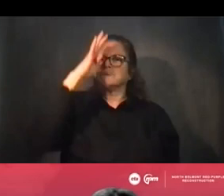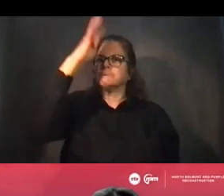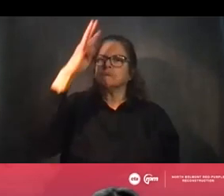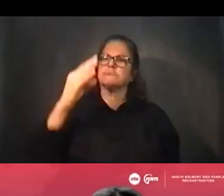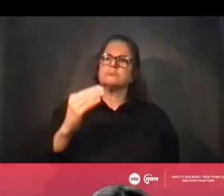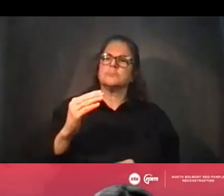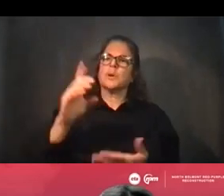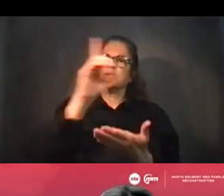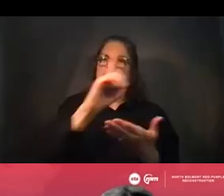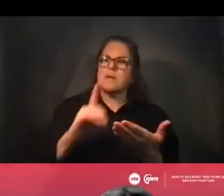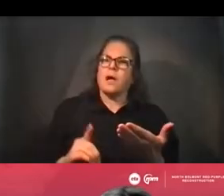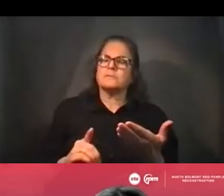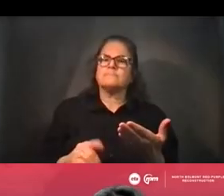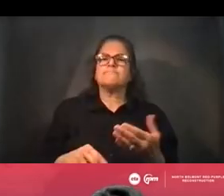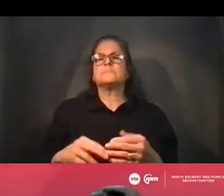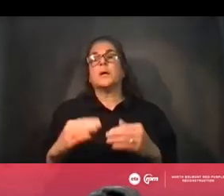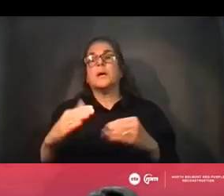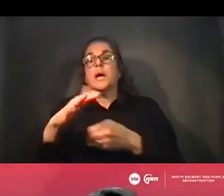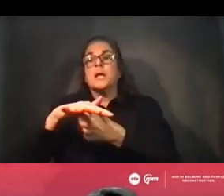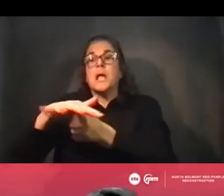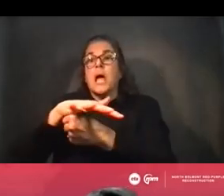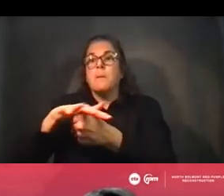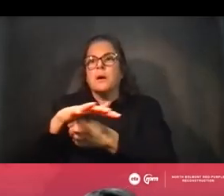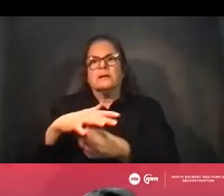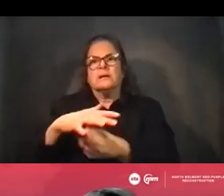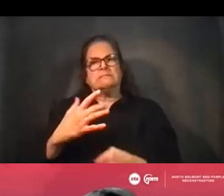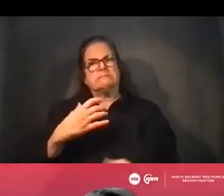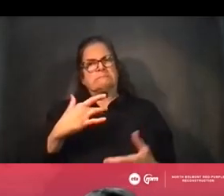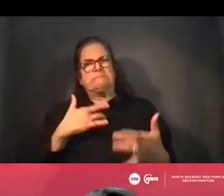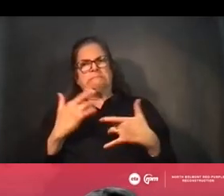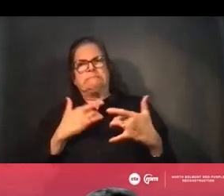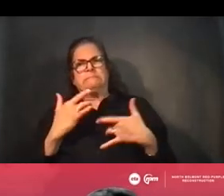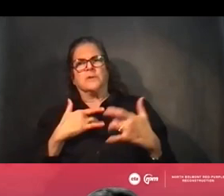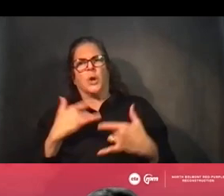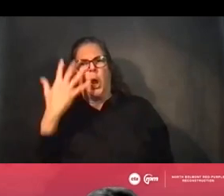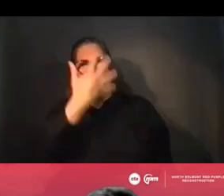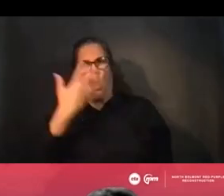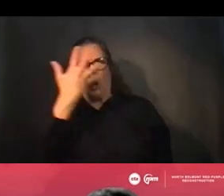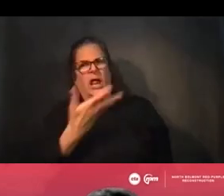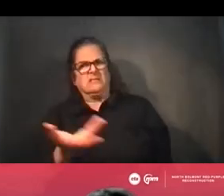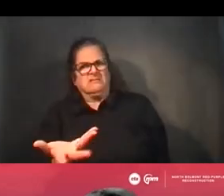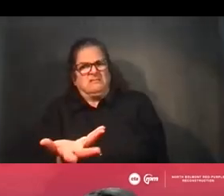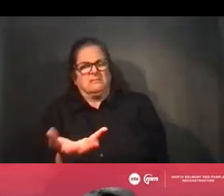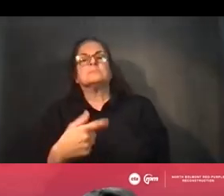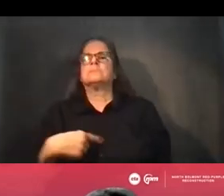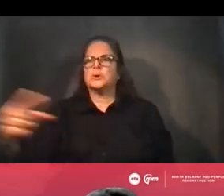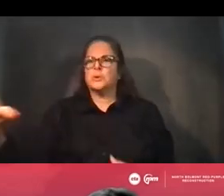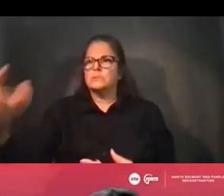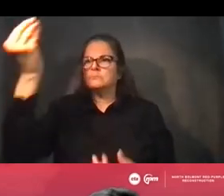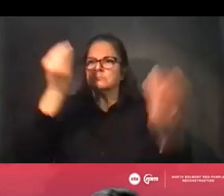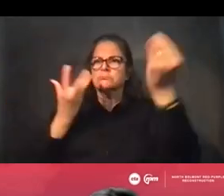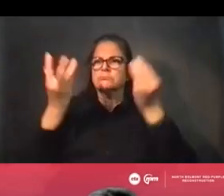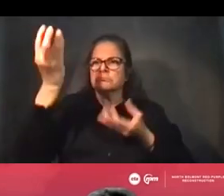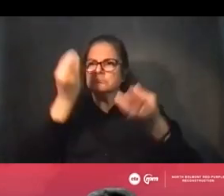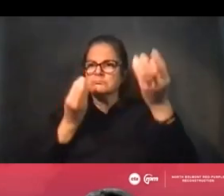about what's the bypass going to look like. And with the input that we received from all of you, it informed the design